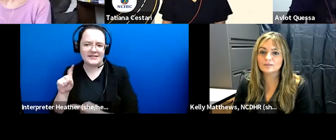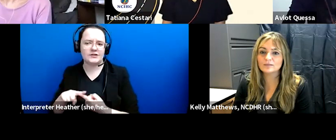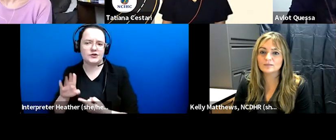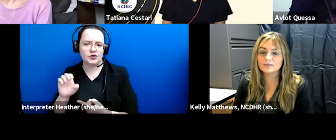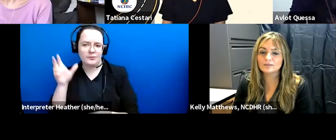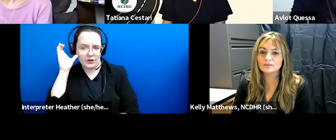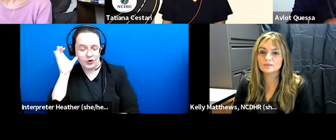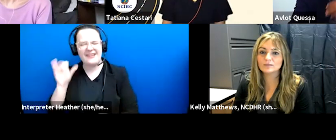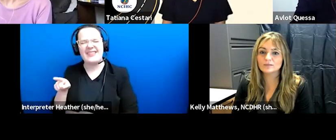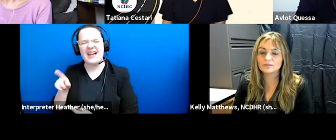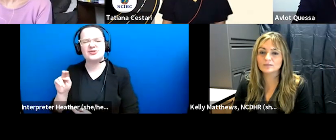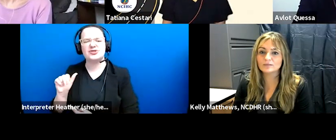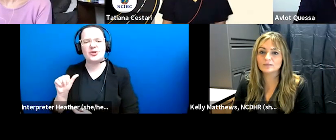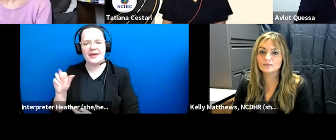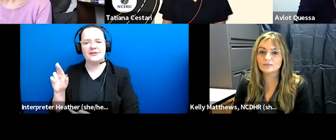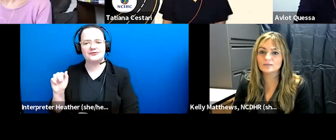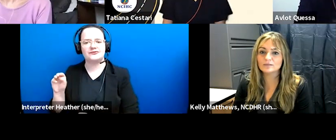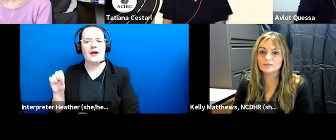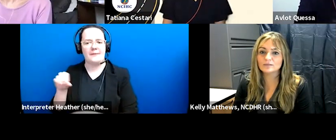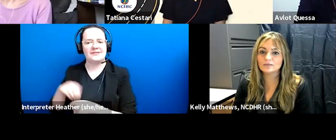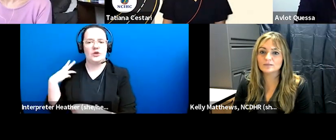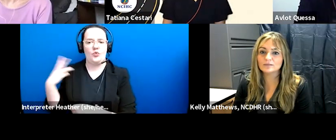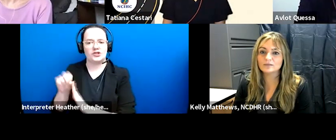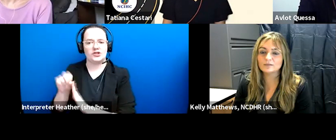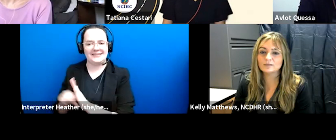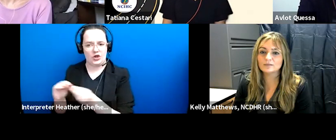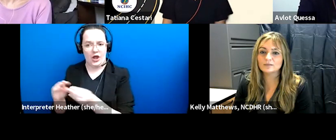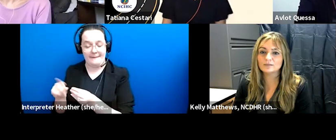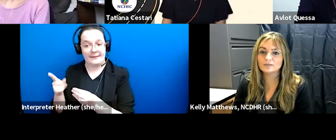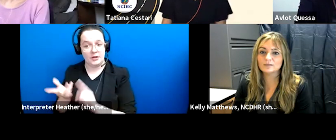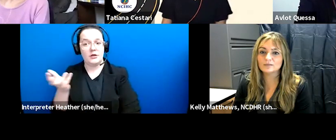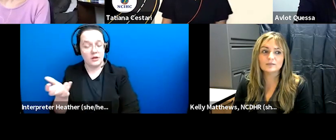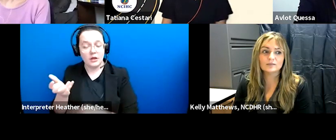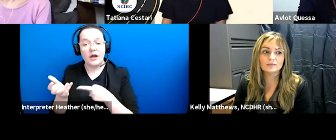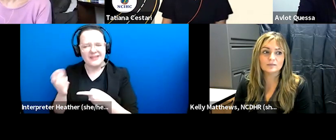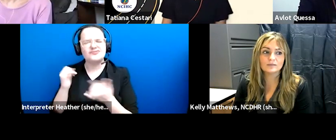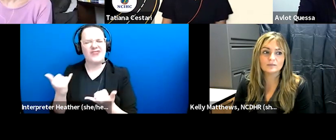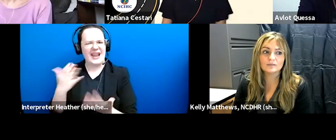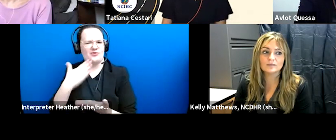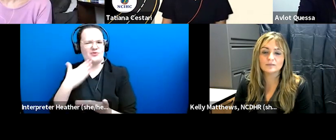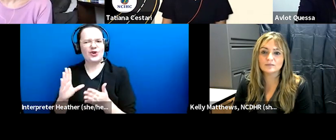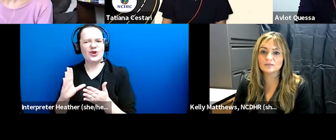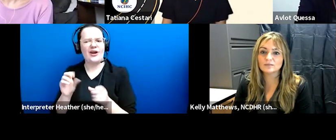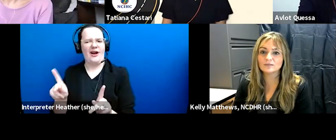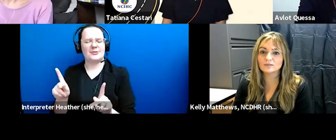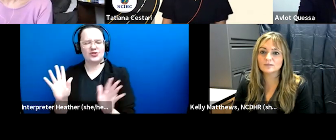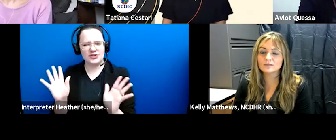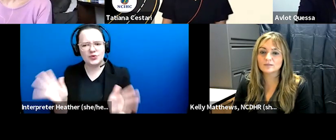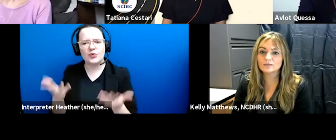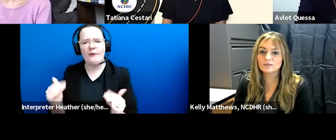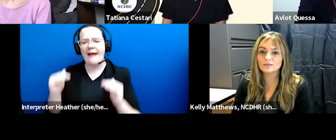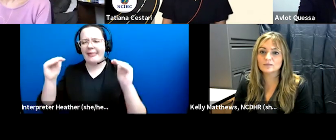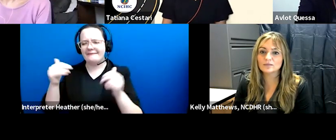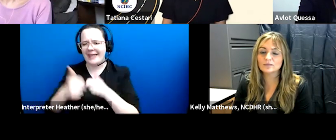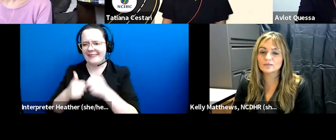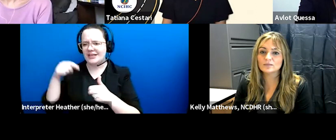joanna ramos in washington state there's a good opportunity right now to elevate the issue of